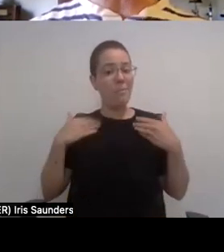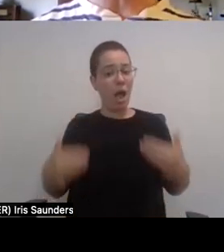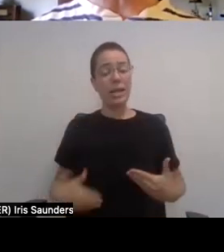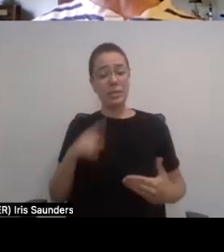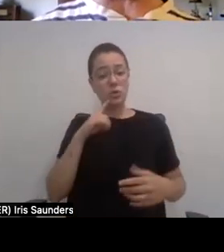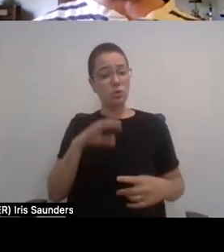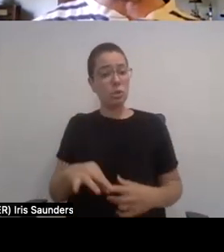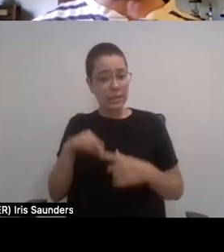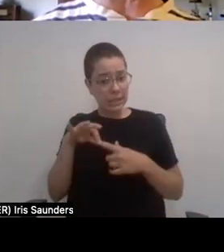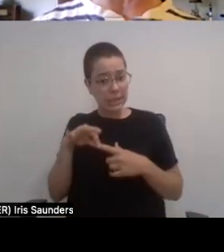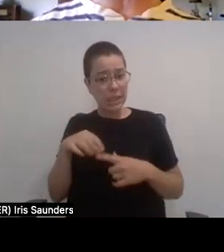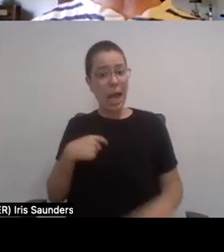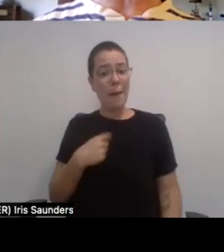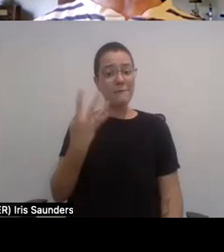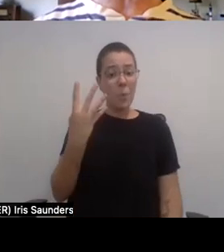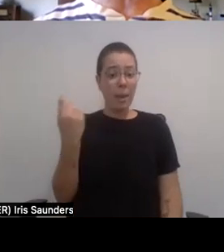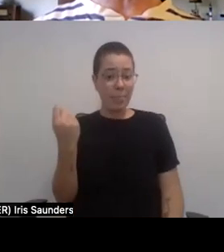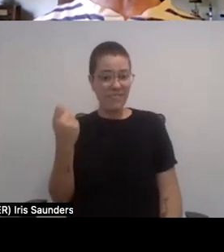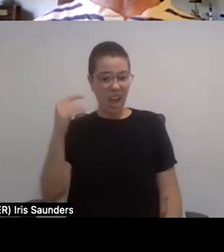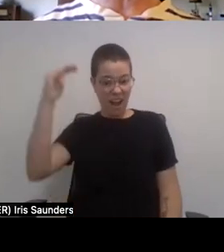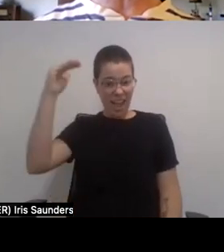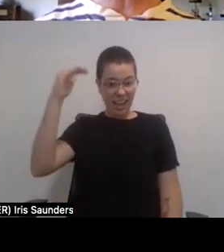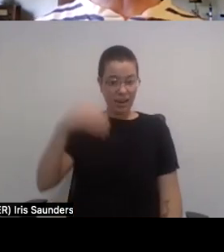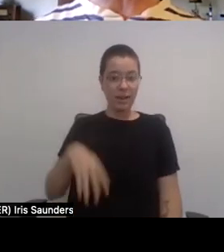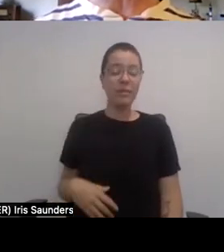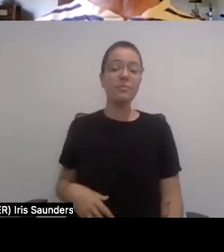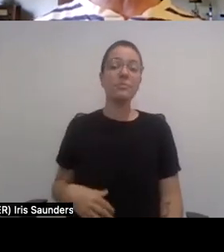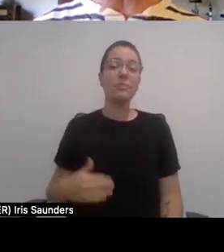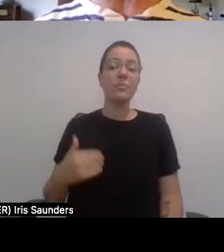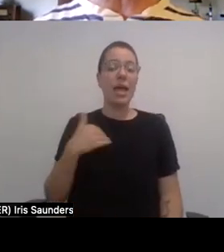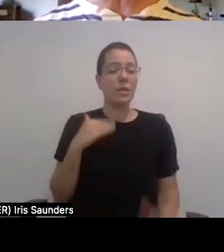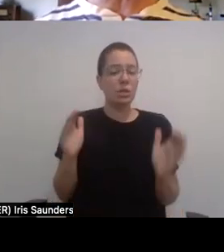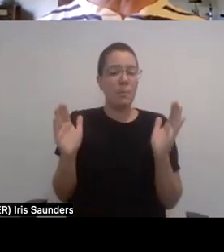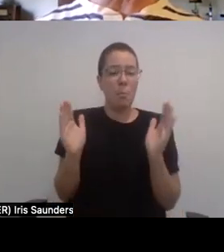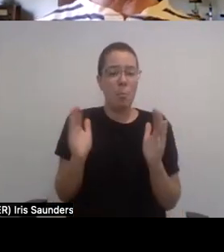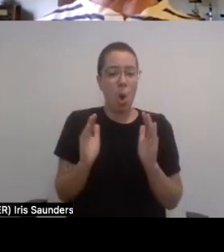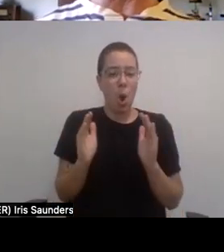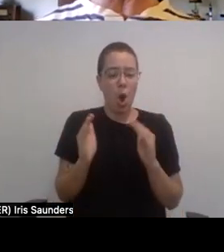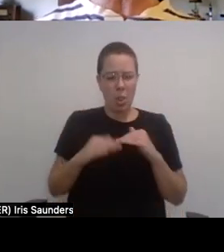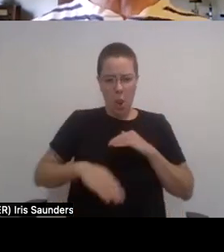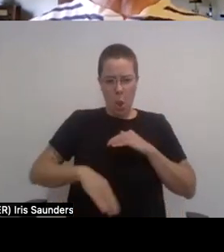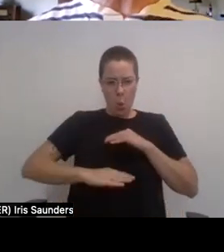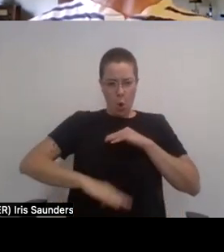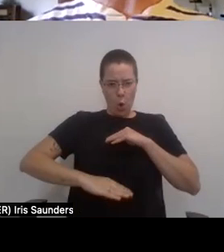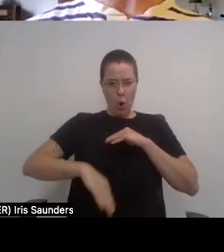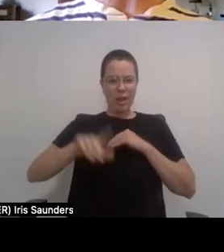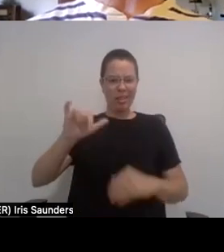I'm 4'11", and I have very small, lower limbs,